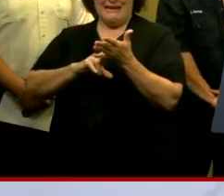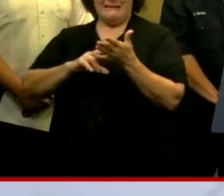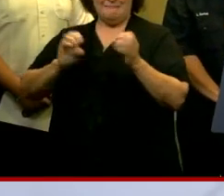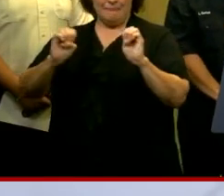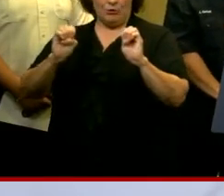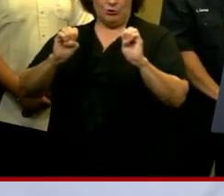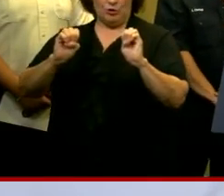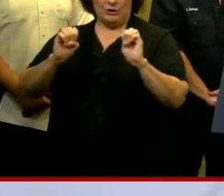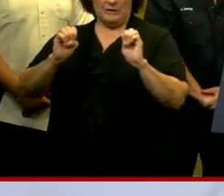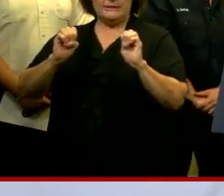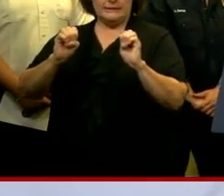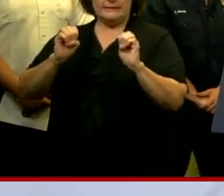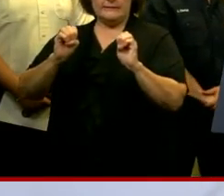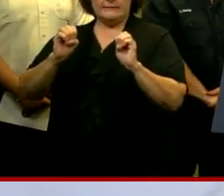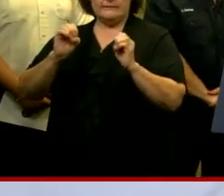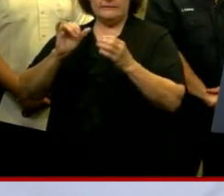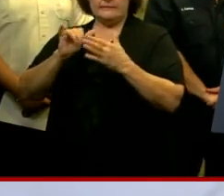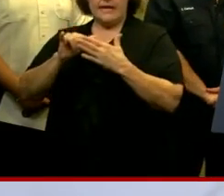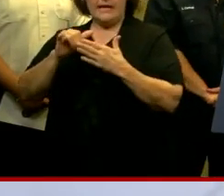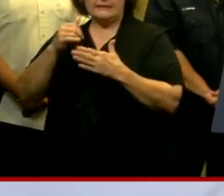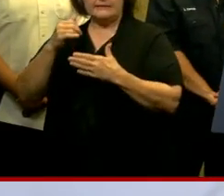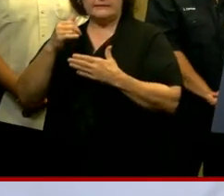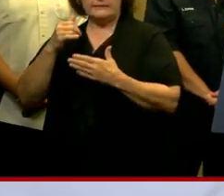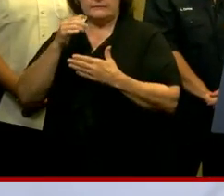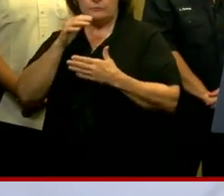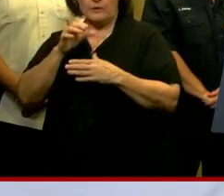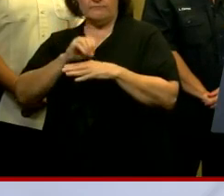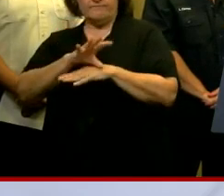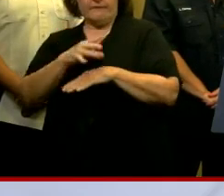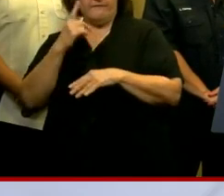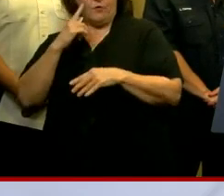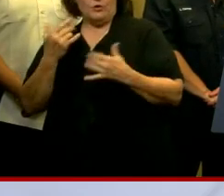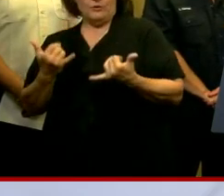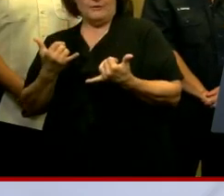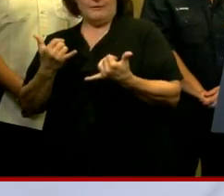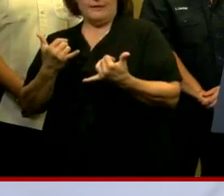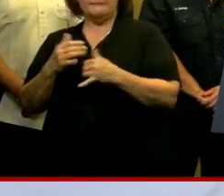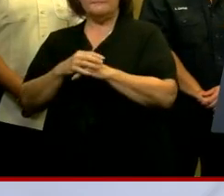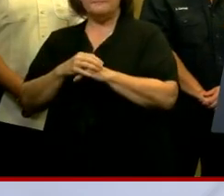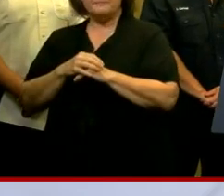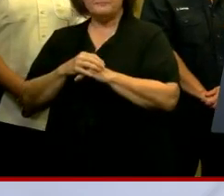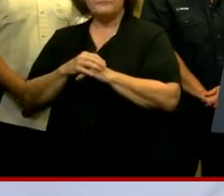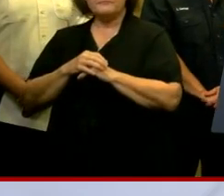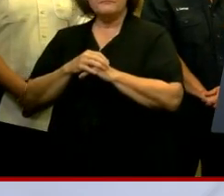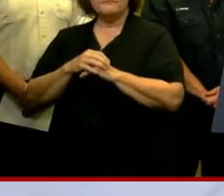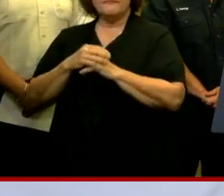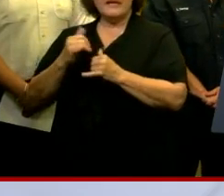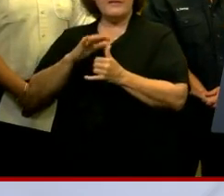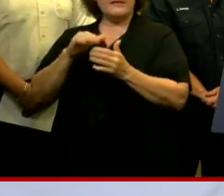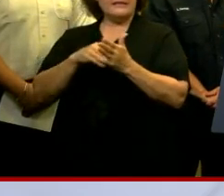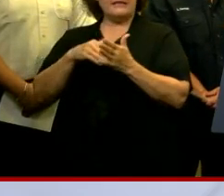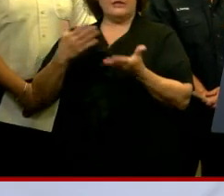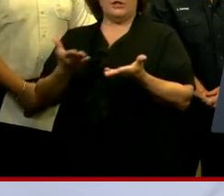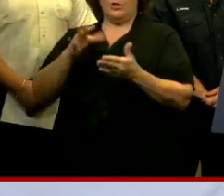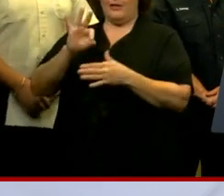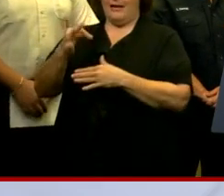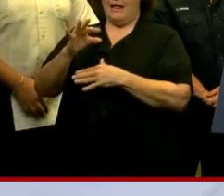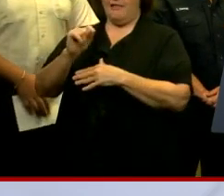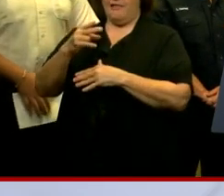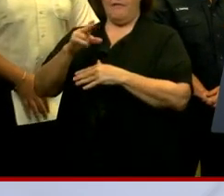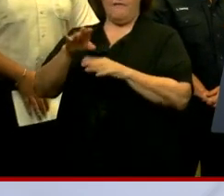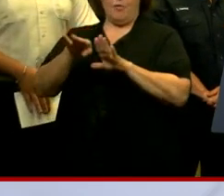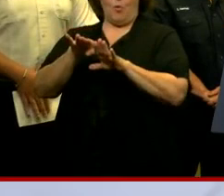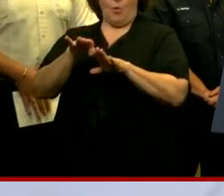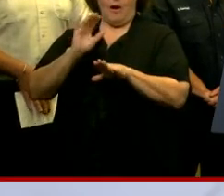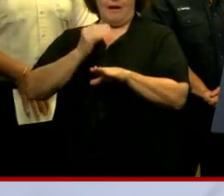emergency, which should reflect this morning, this afternoon. Our city's emergency operations center up here on the ninth floor will move into a full